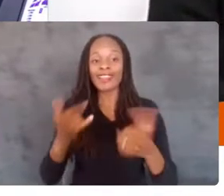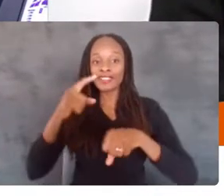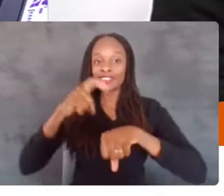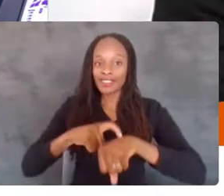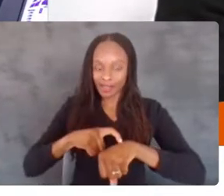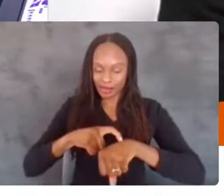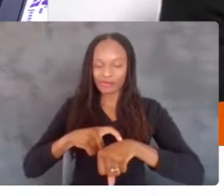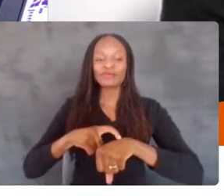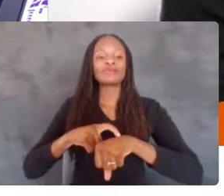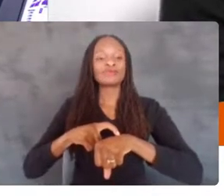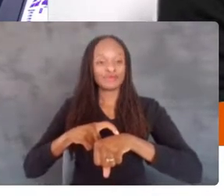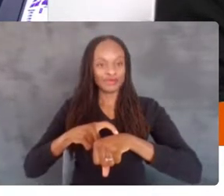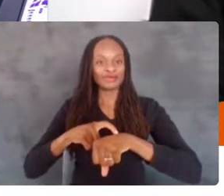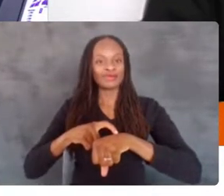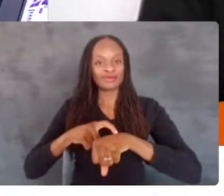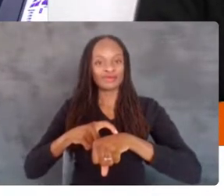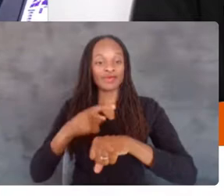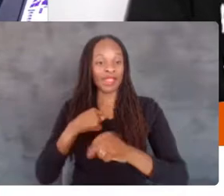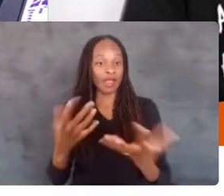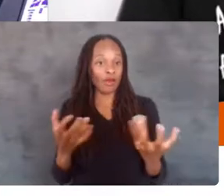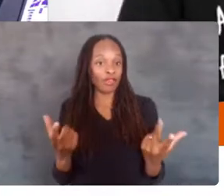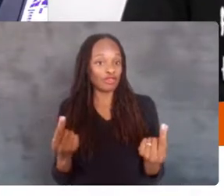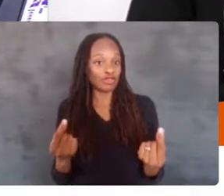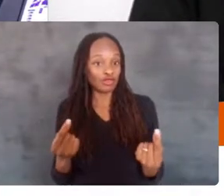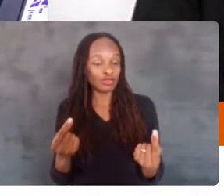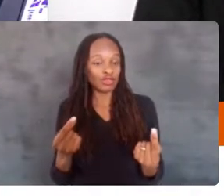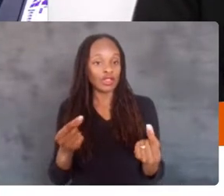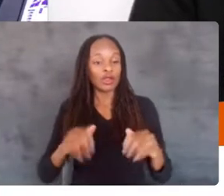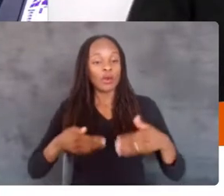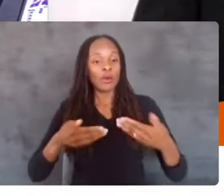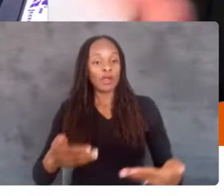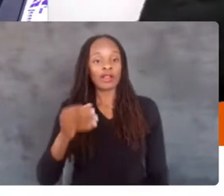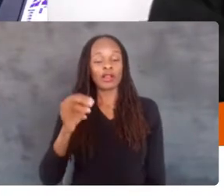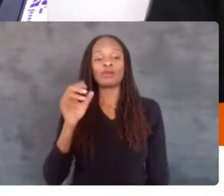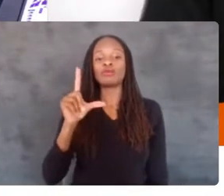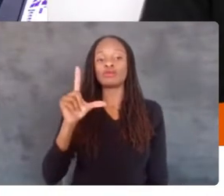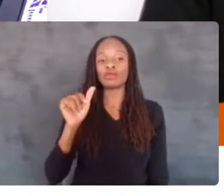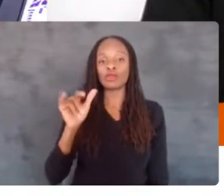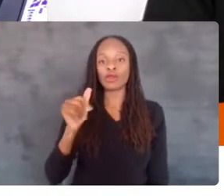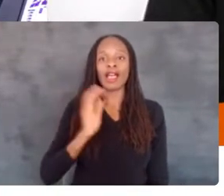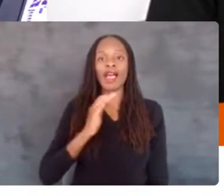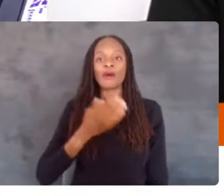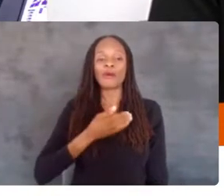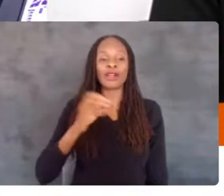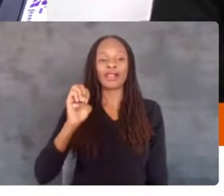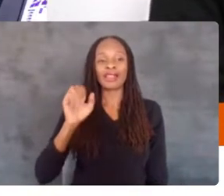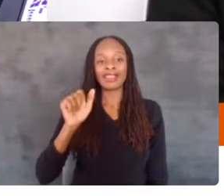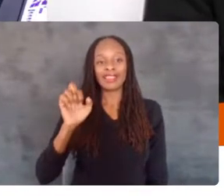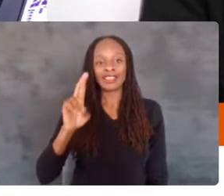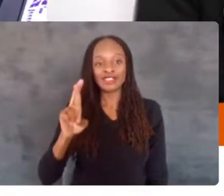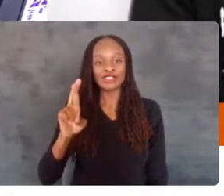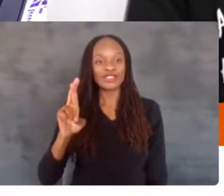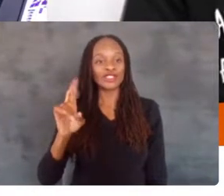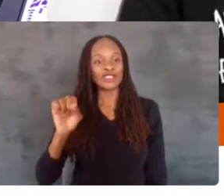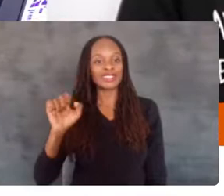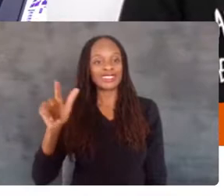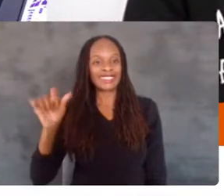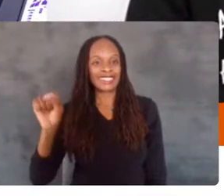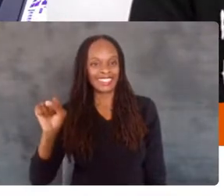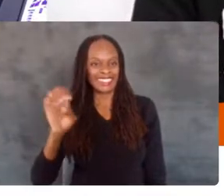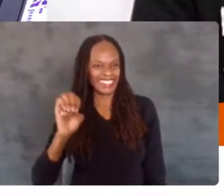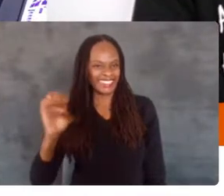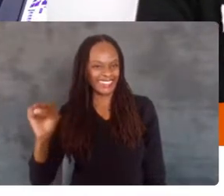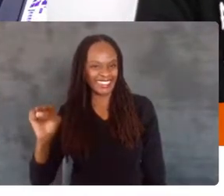to, what I would like to do is welcome Laura Kripka to welcome our Easter Seals colleagues and get us